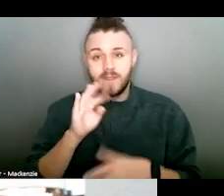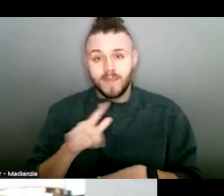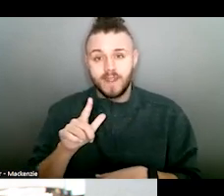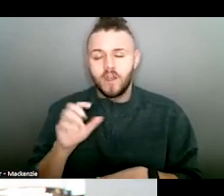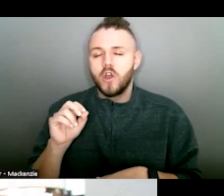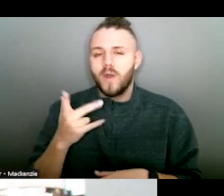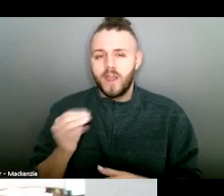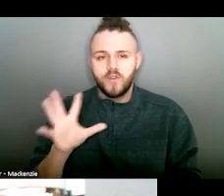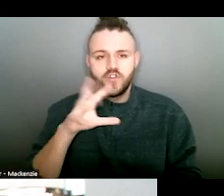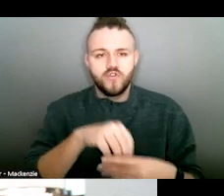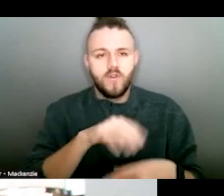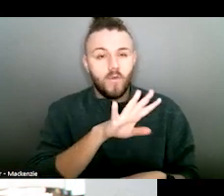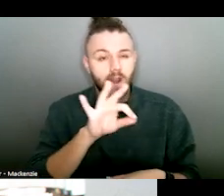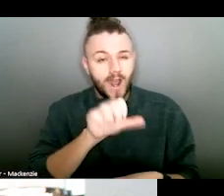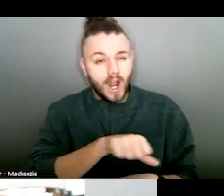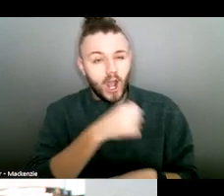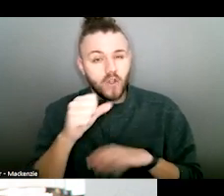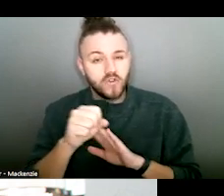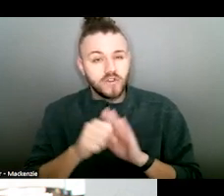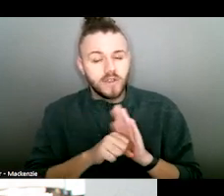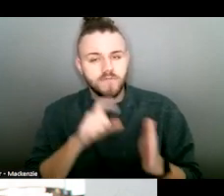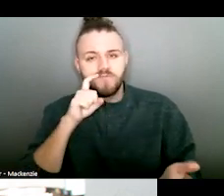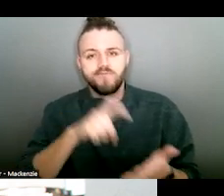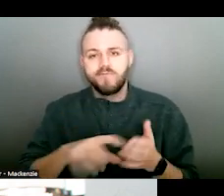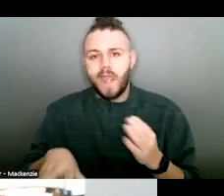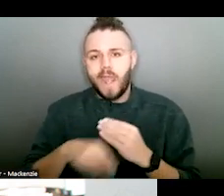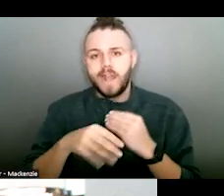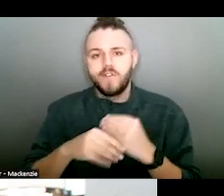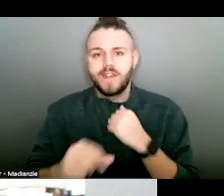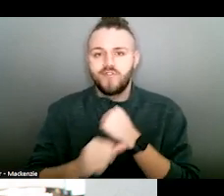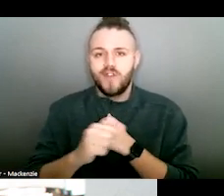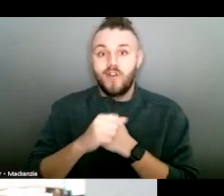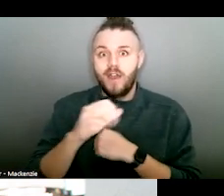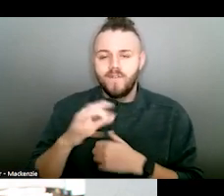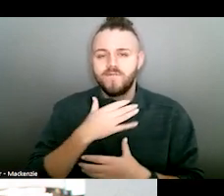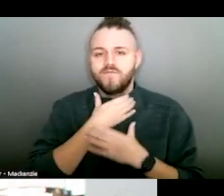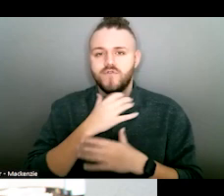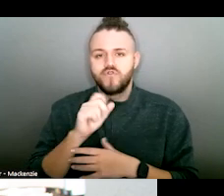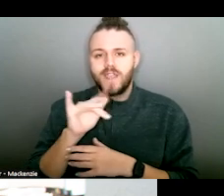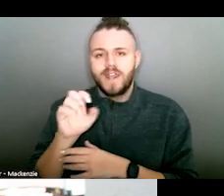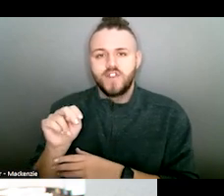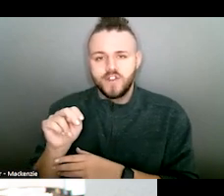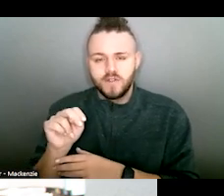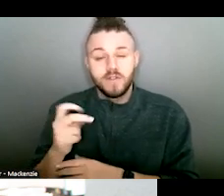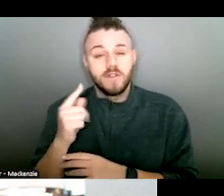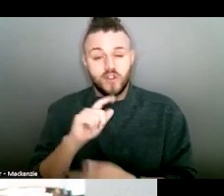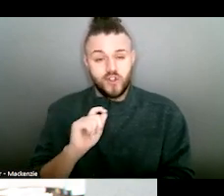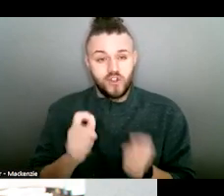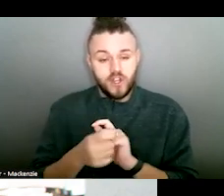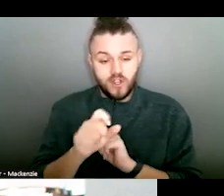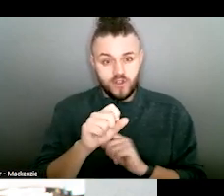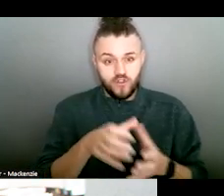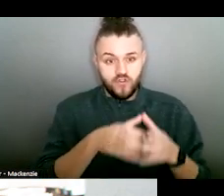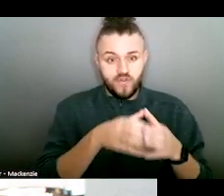bill, Ohio joined 49 other states that recognize the additional dangers of strangulation. By changing